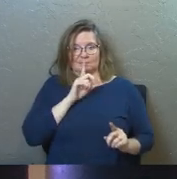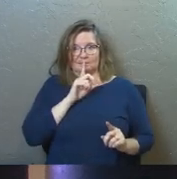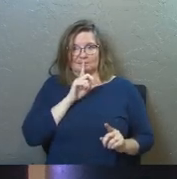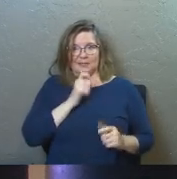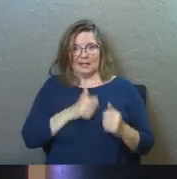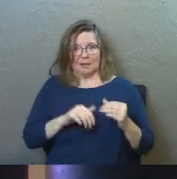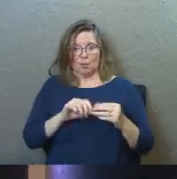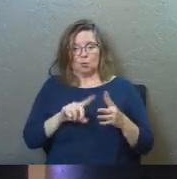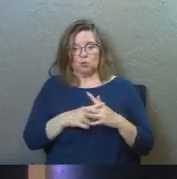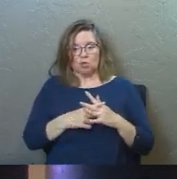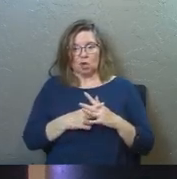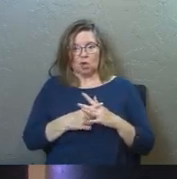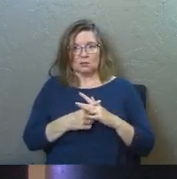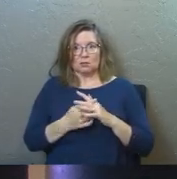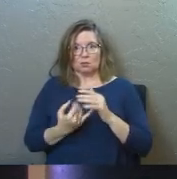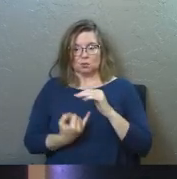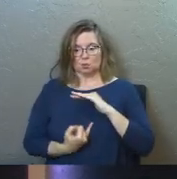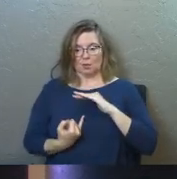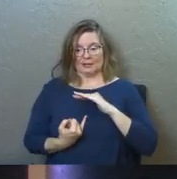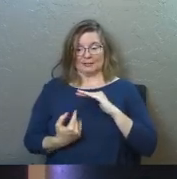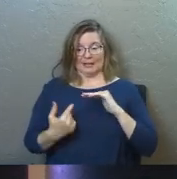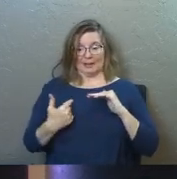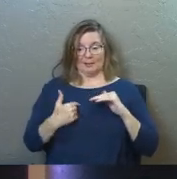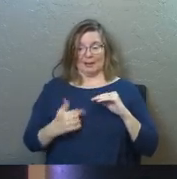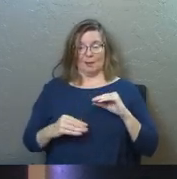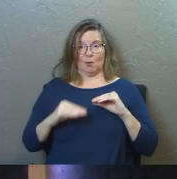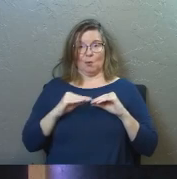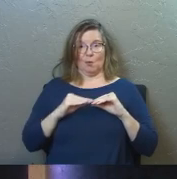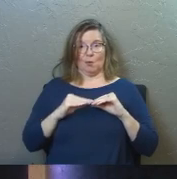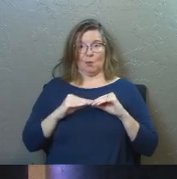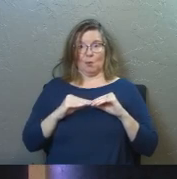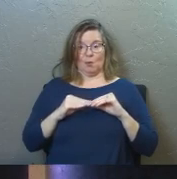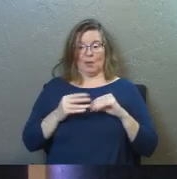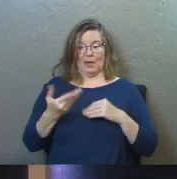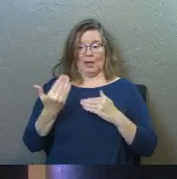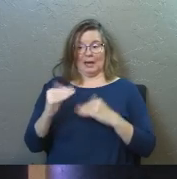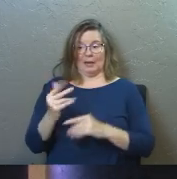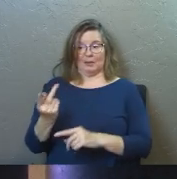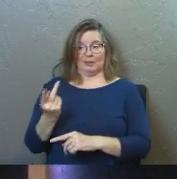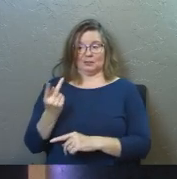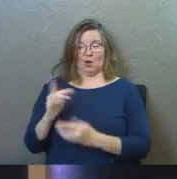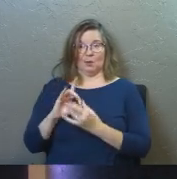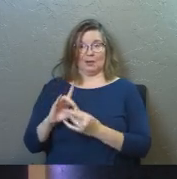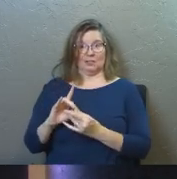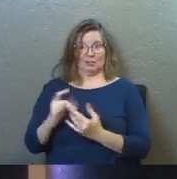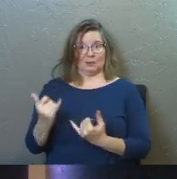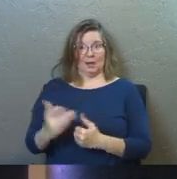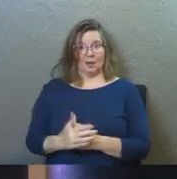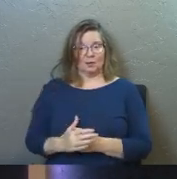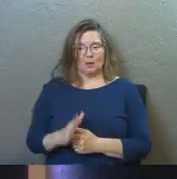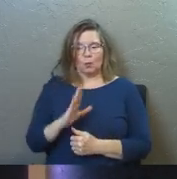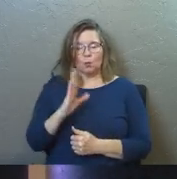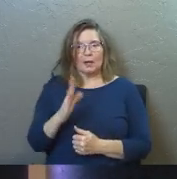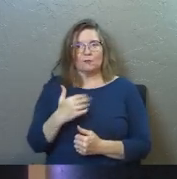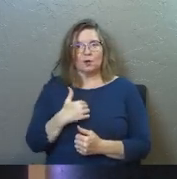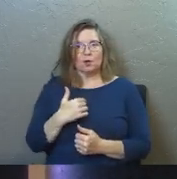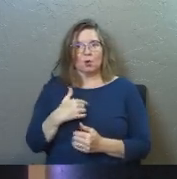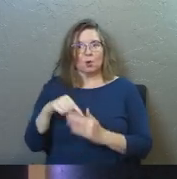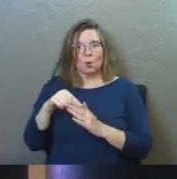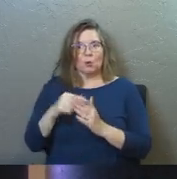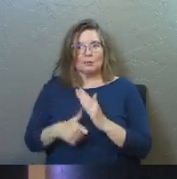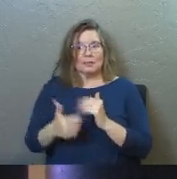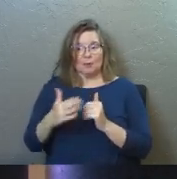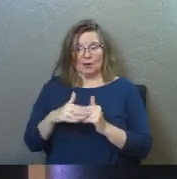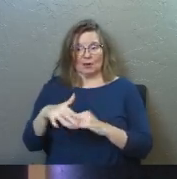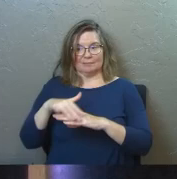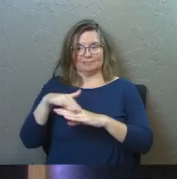which starts to isolate me more, and it limits our relationship, right? We're like, we're never going to go much